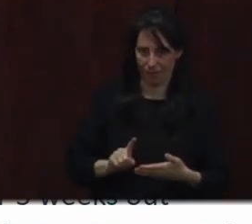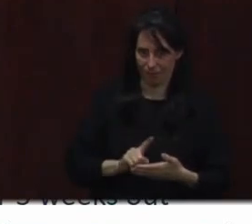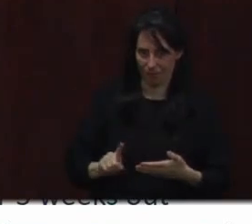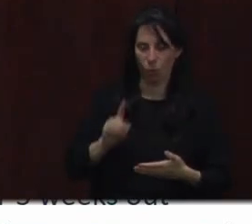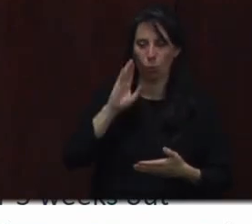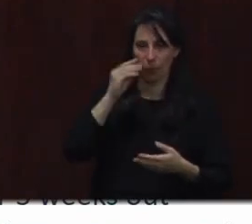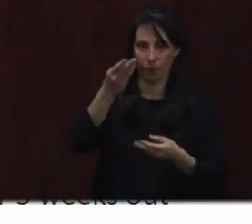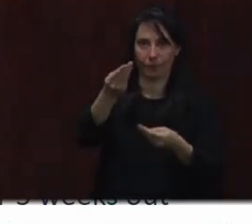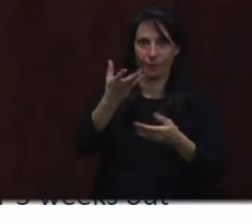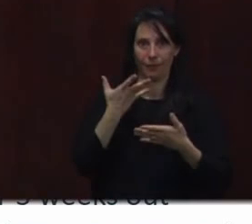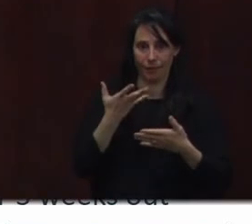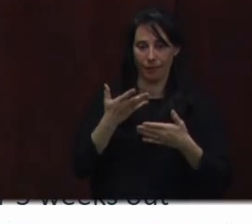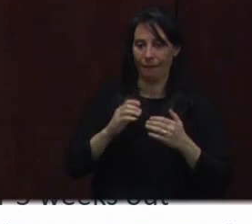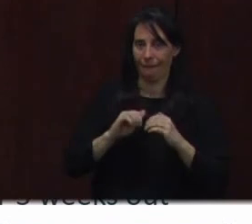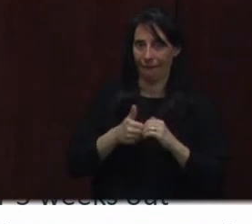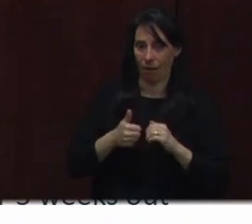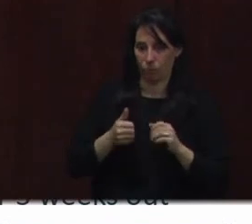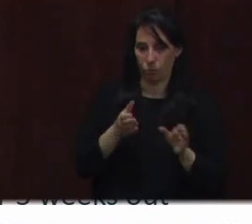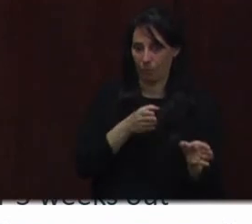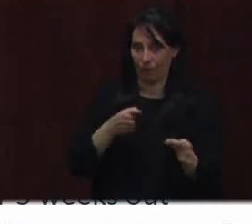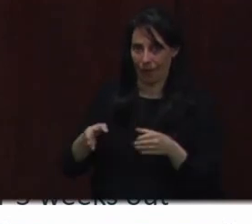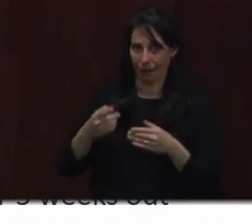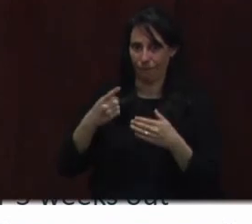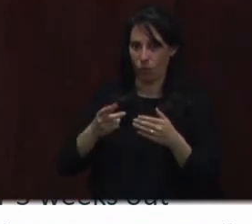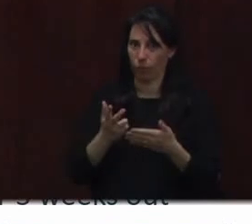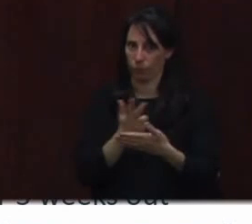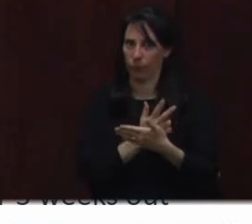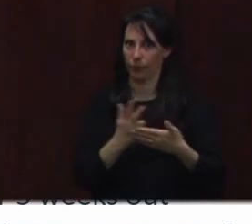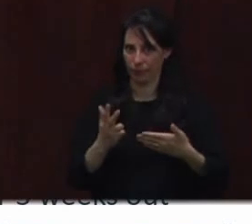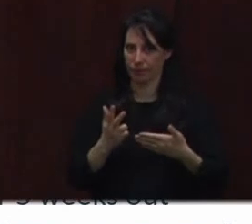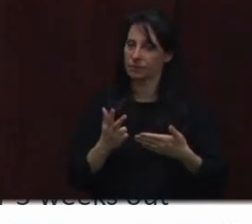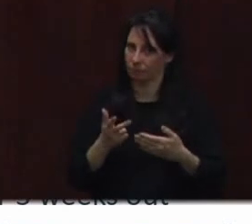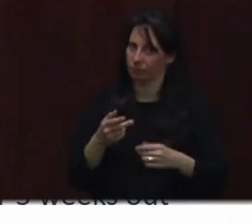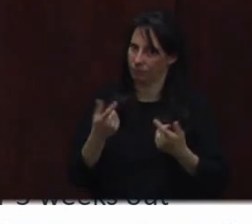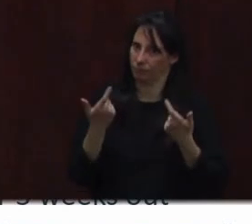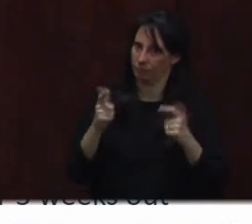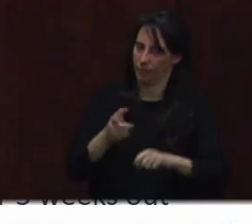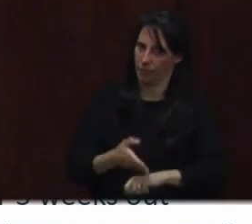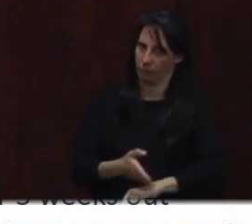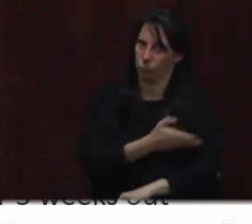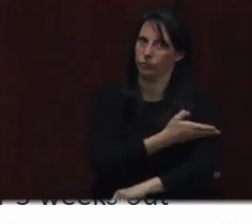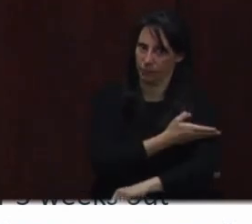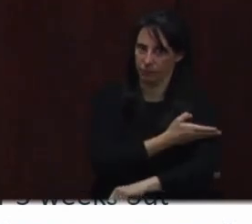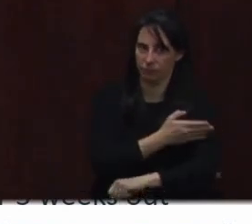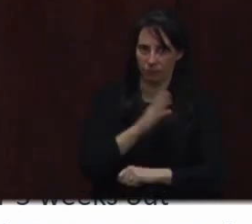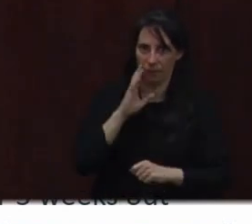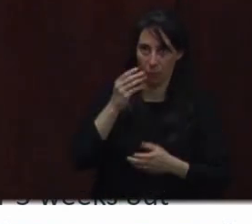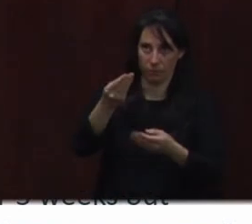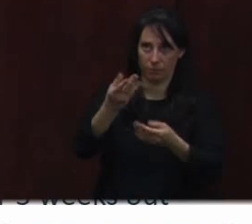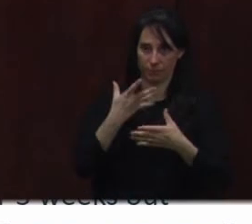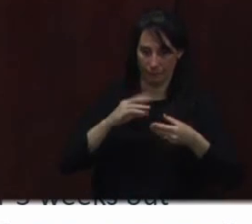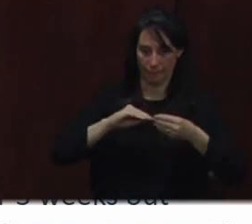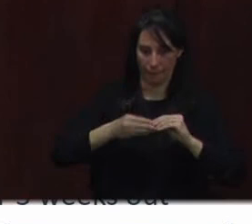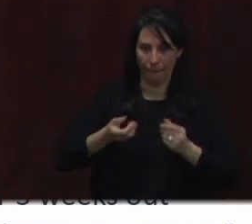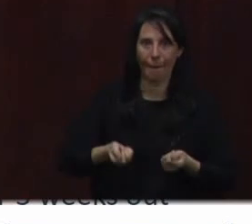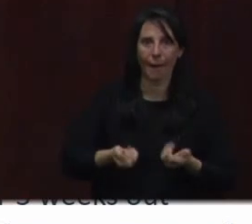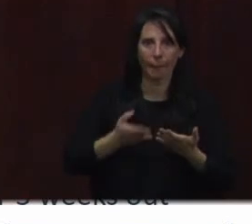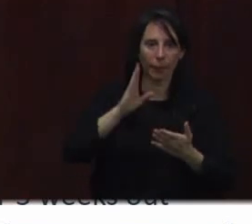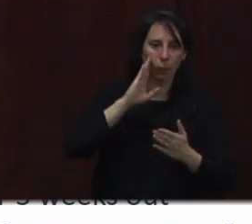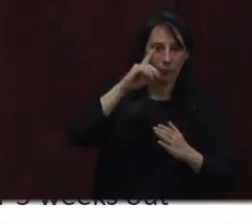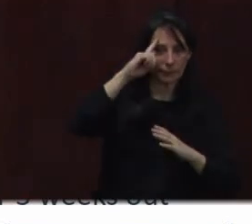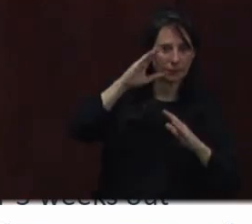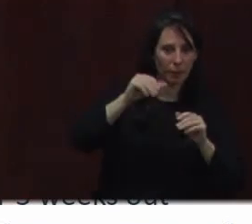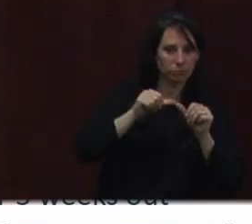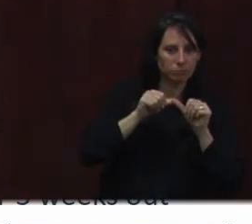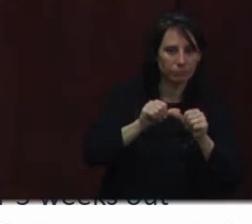week to week. So now we'll see a baseline that we can expect for at least three weeks. Vaccine providers will receive notification